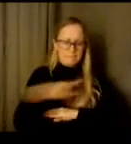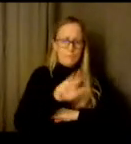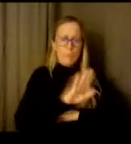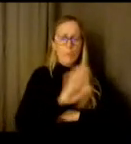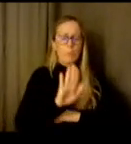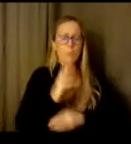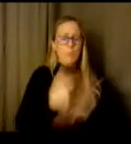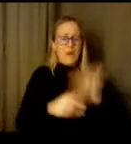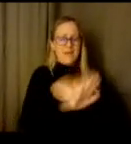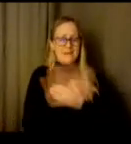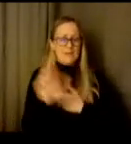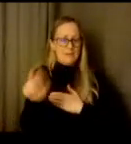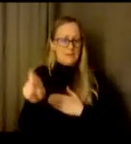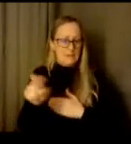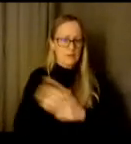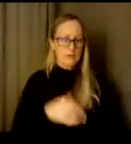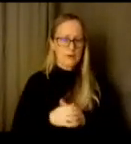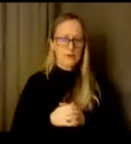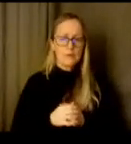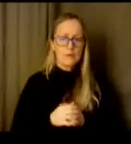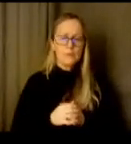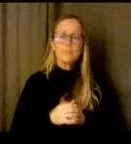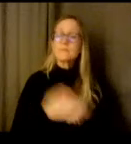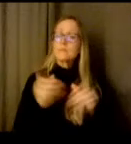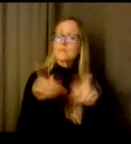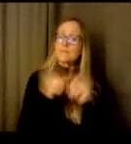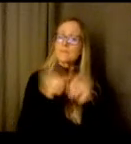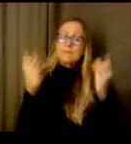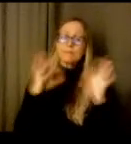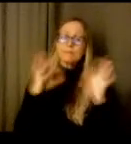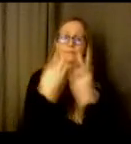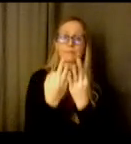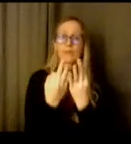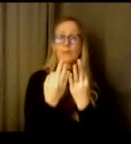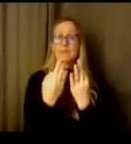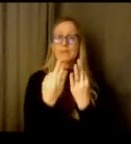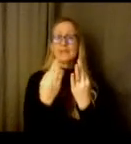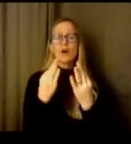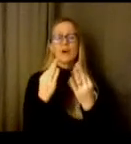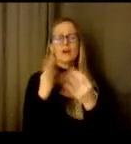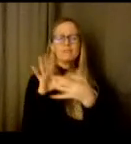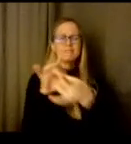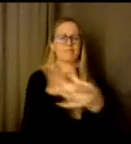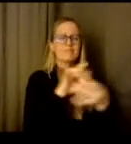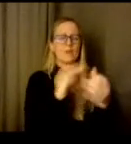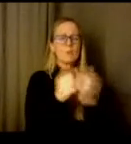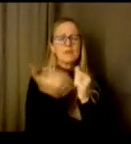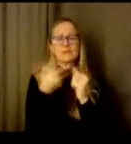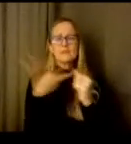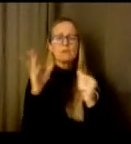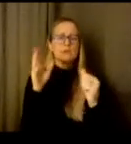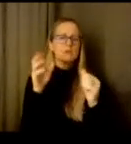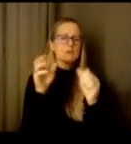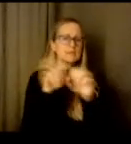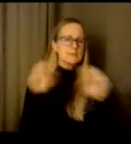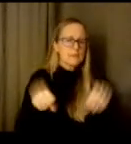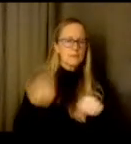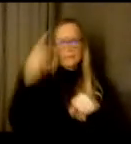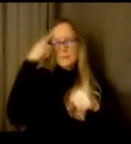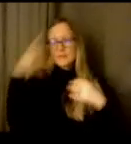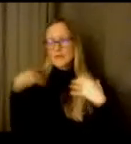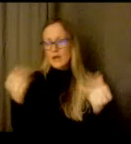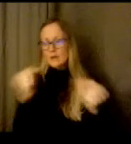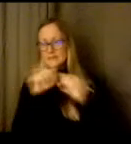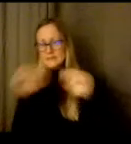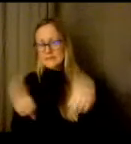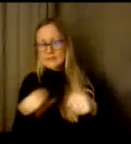we're also um you know so many families are connected to multiple systems. So they're in the mental health system, they might be in the housing system,